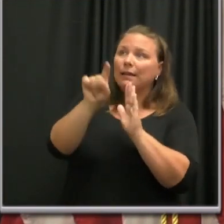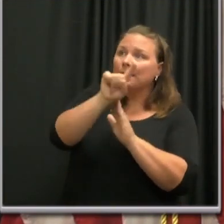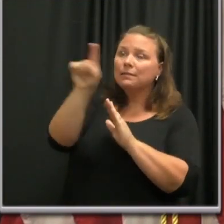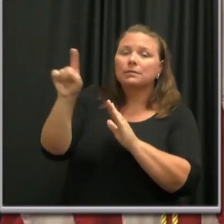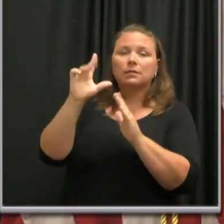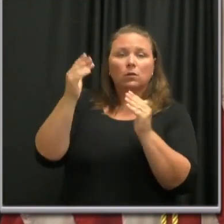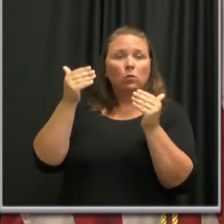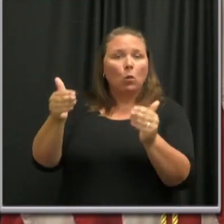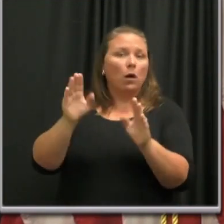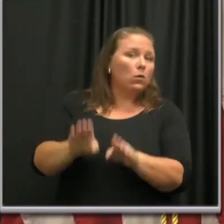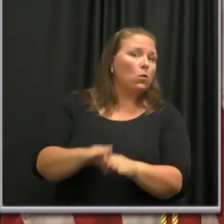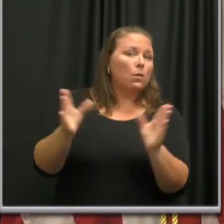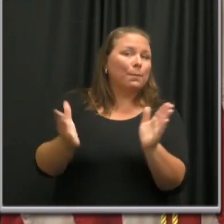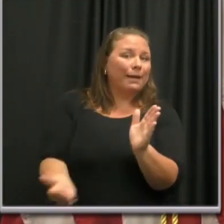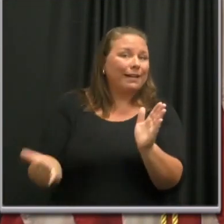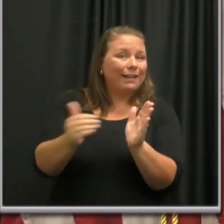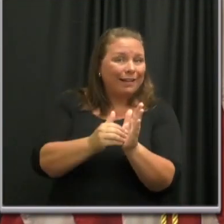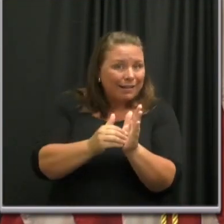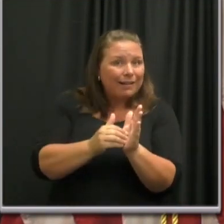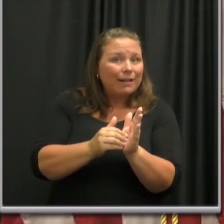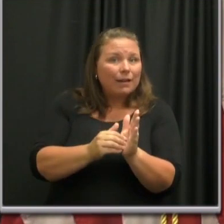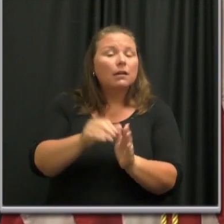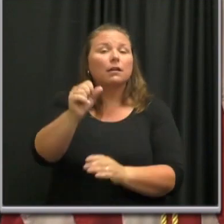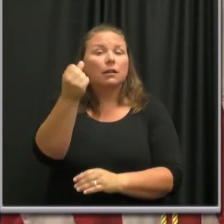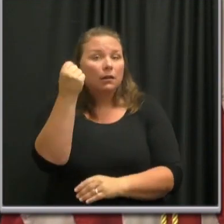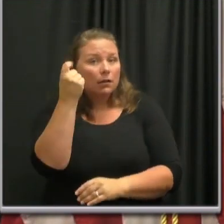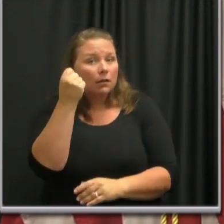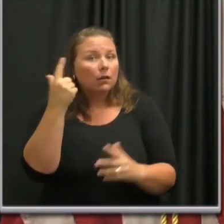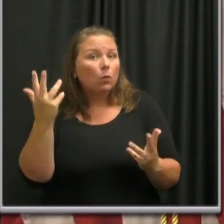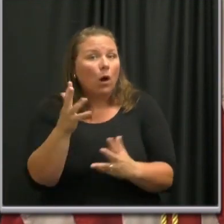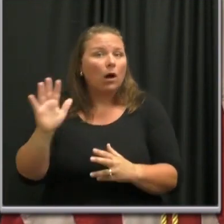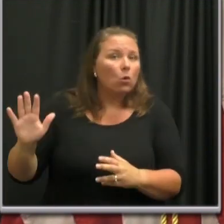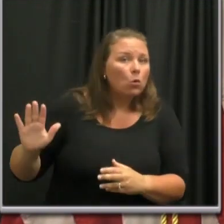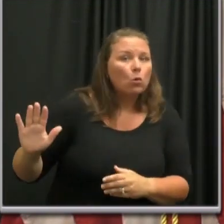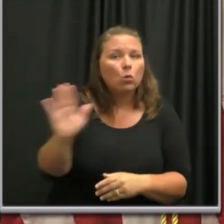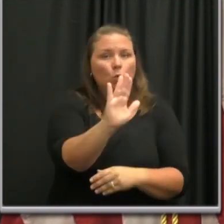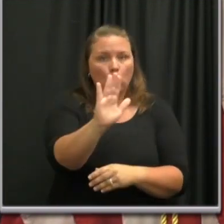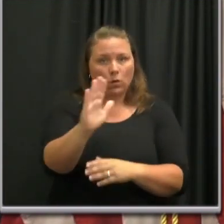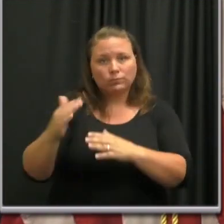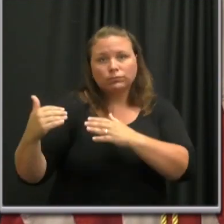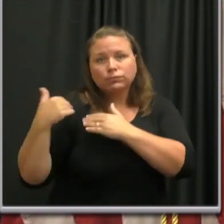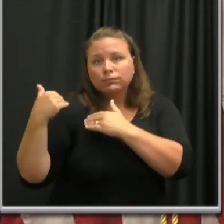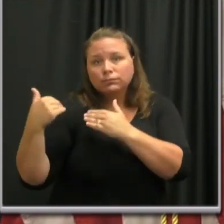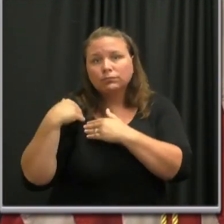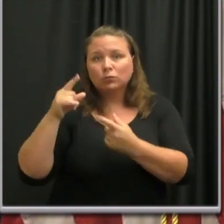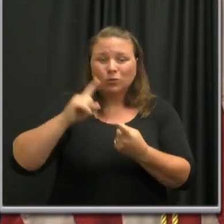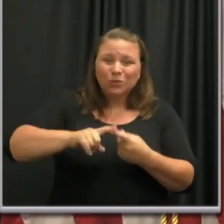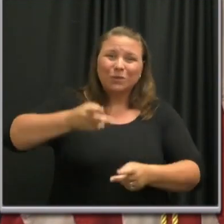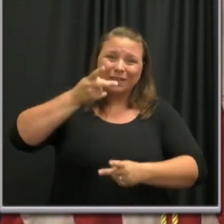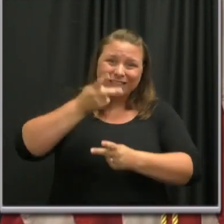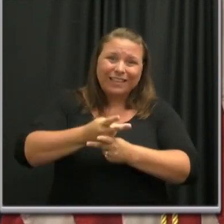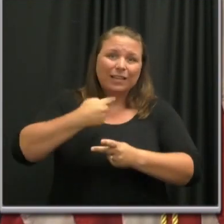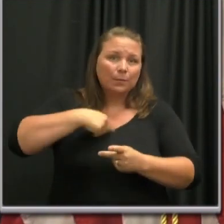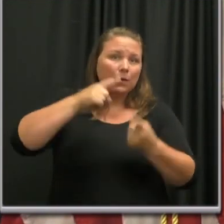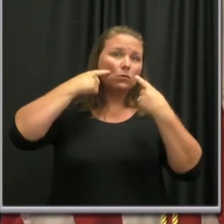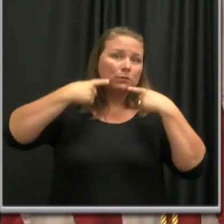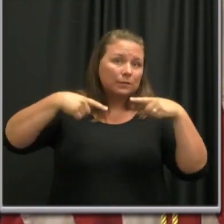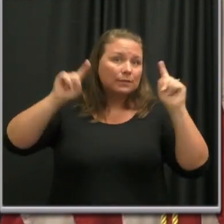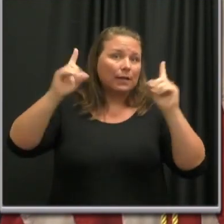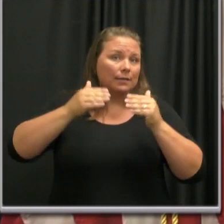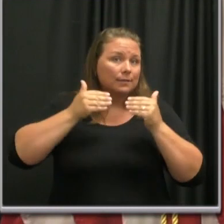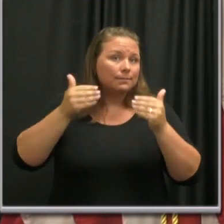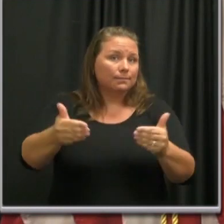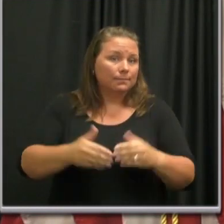phase of our respective reopening plans, remember it is your efforts that will largely determine the success of our economic